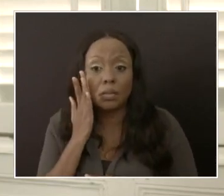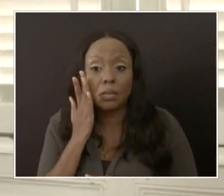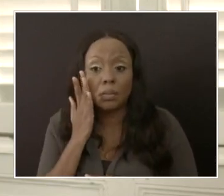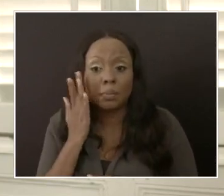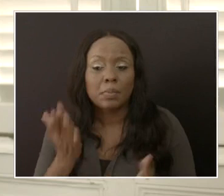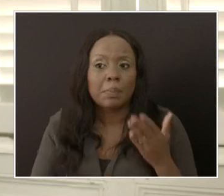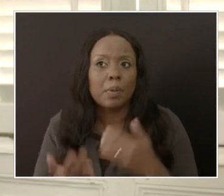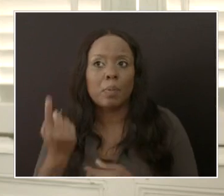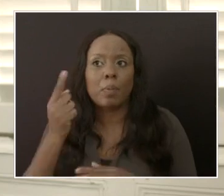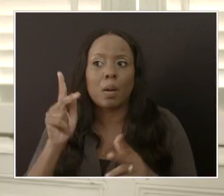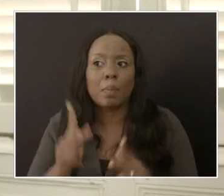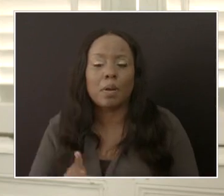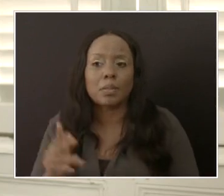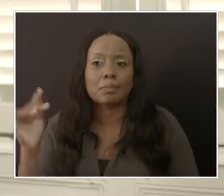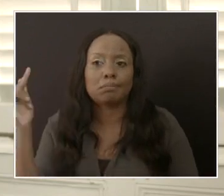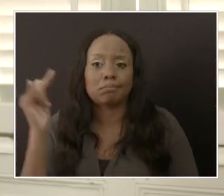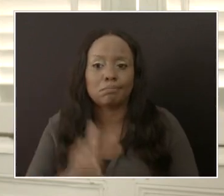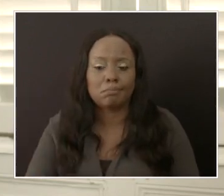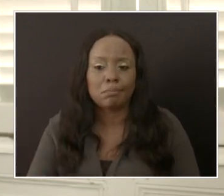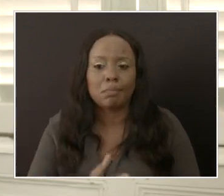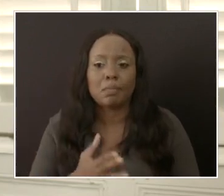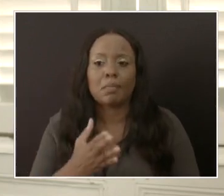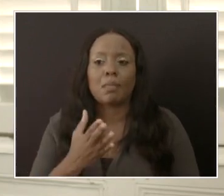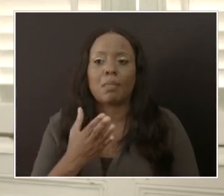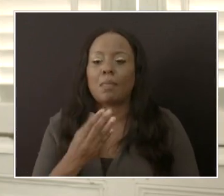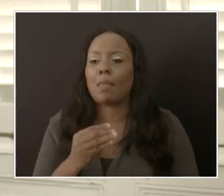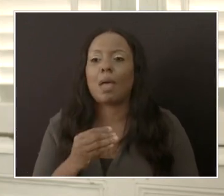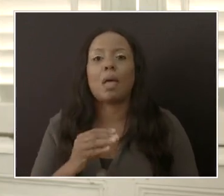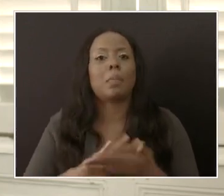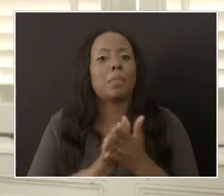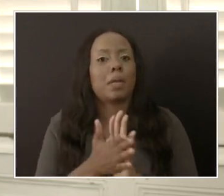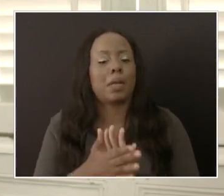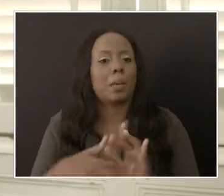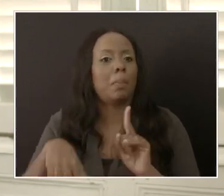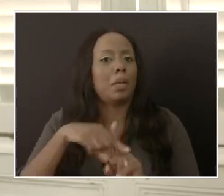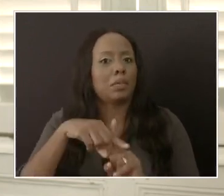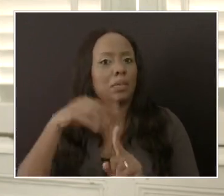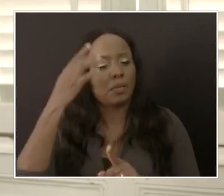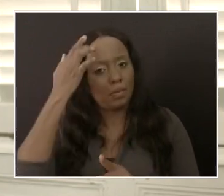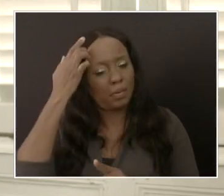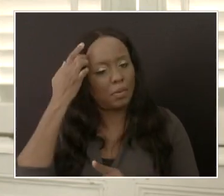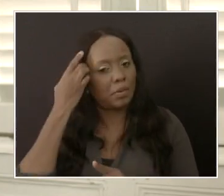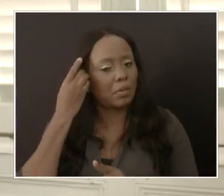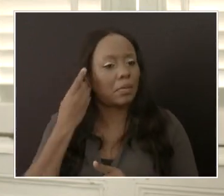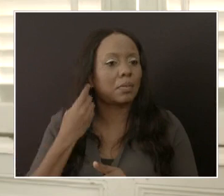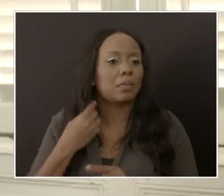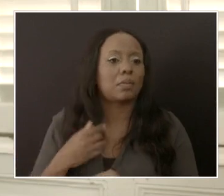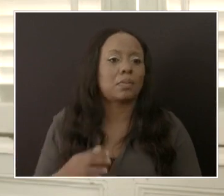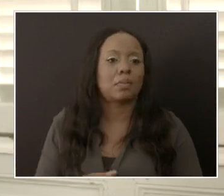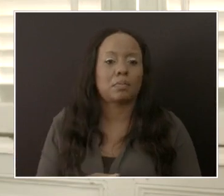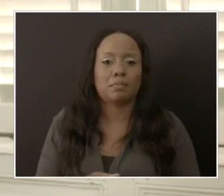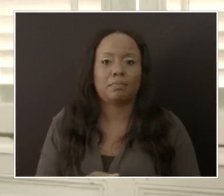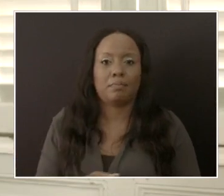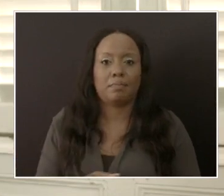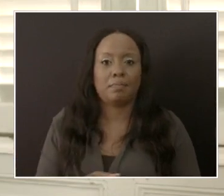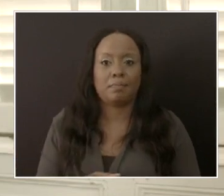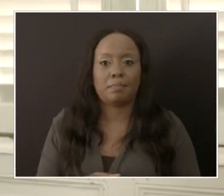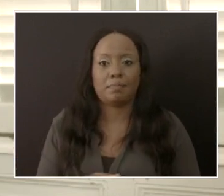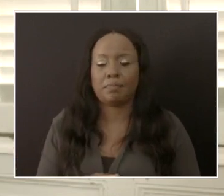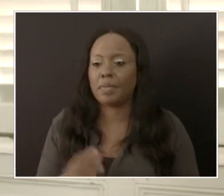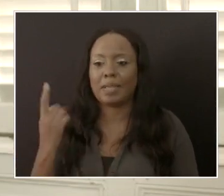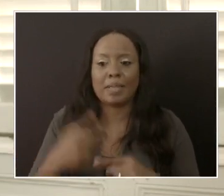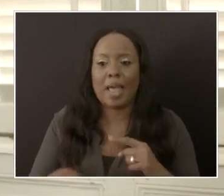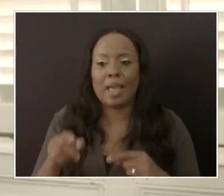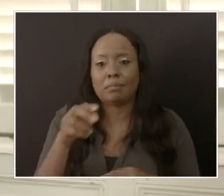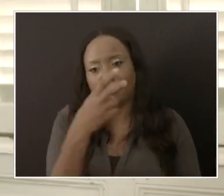someone come in and that person became or showed positive while they're here in Barbados. Now you can't obviously move them